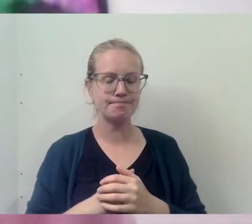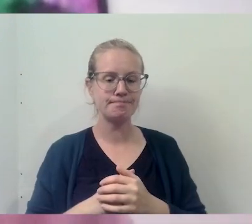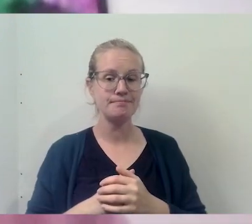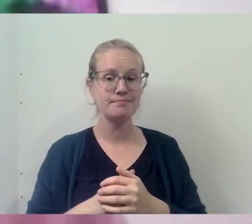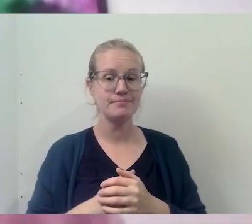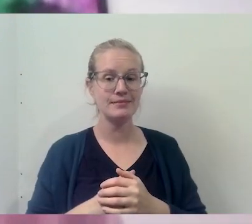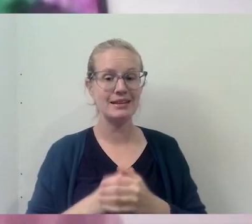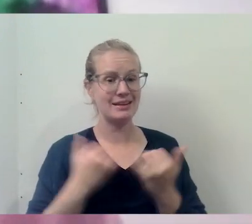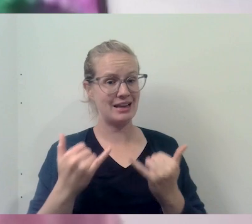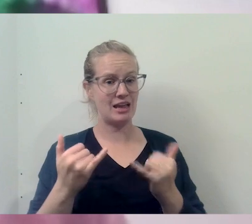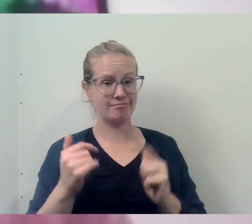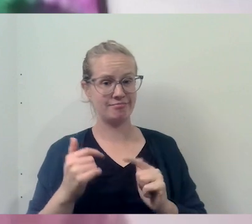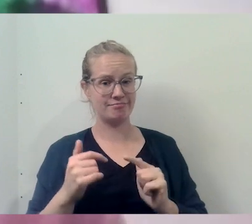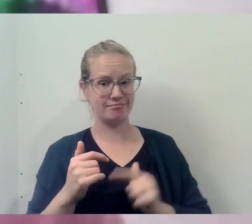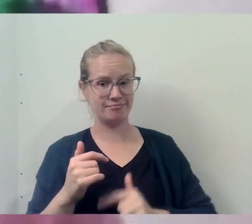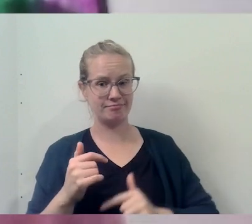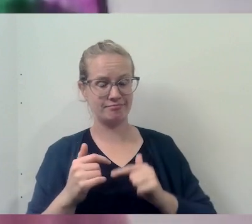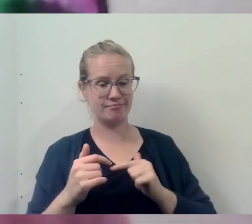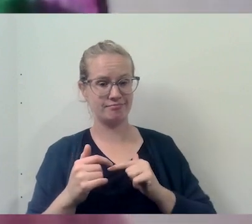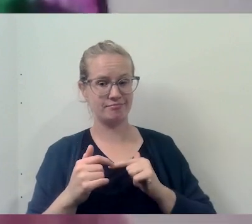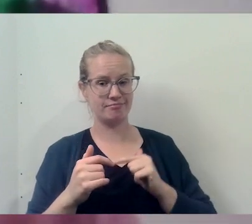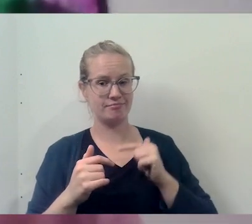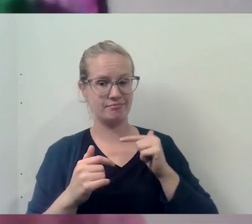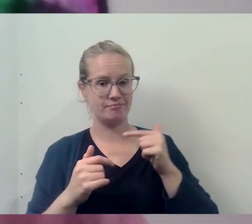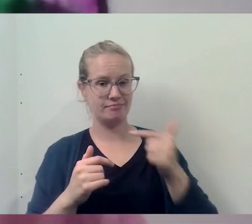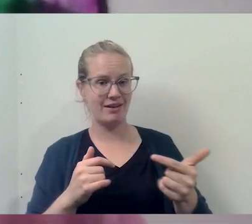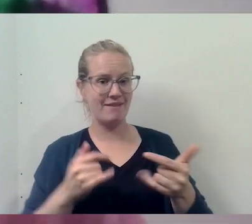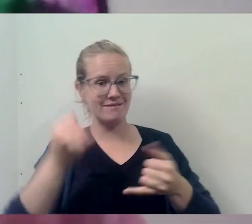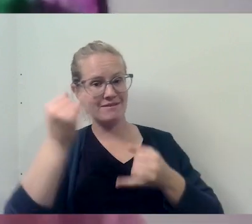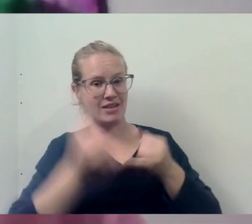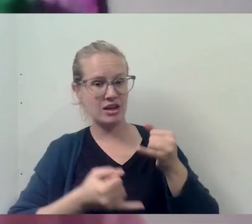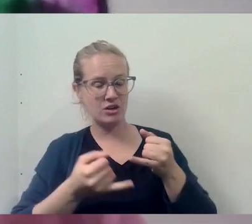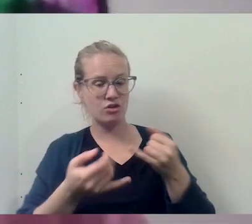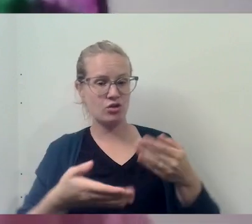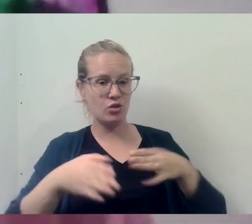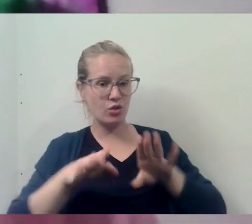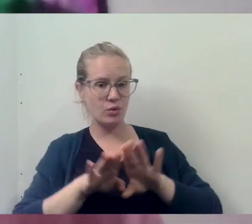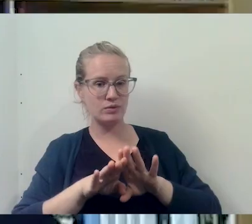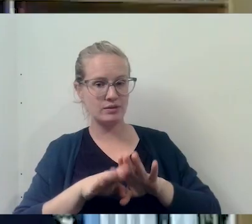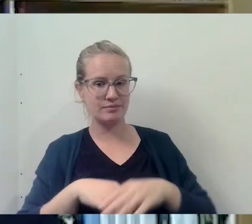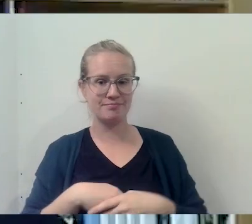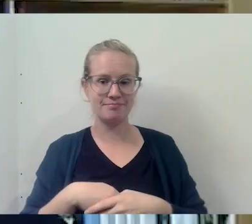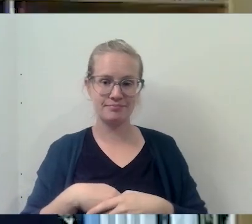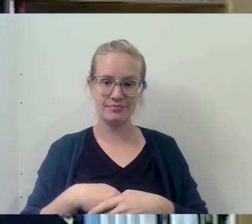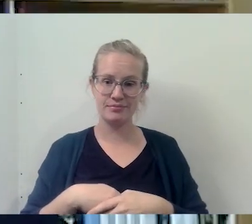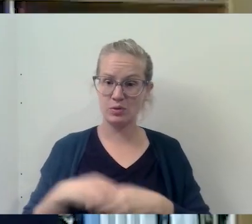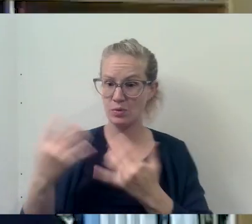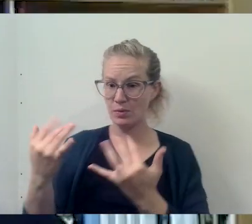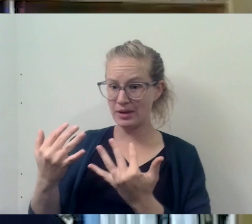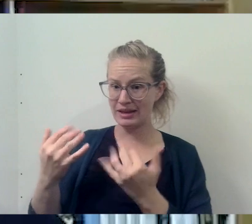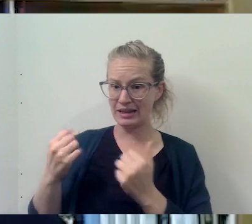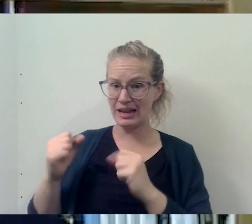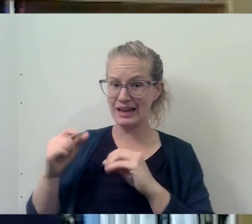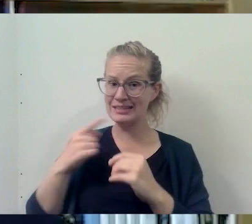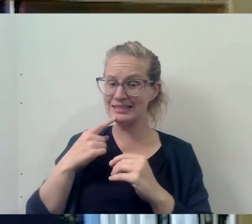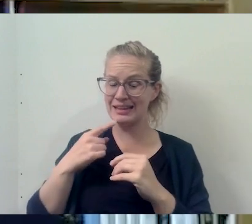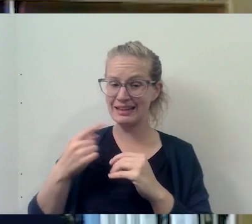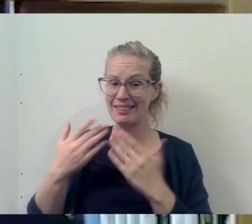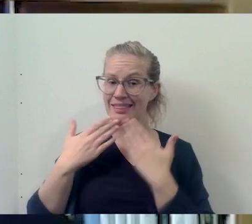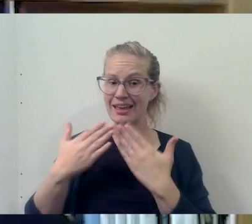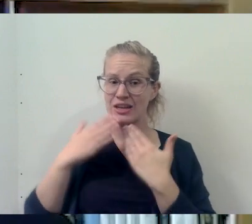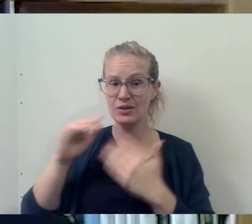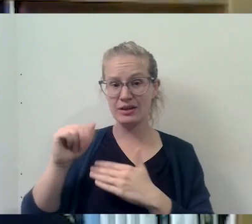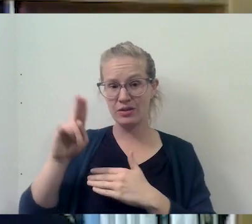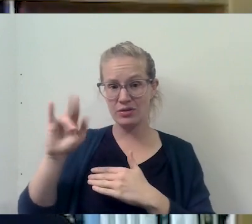so with that, I'm going to turn it over, um, for a final closing. While we're waiting, can I just say thank you to